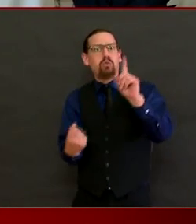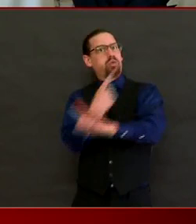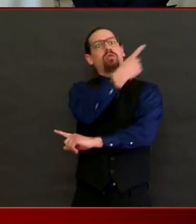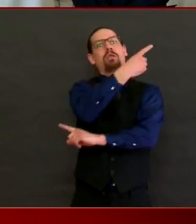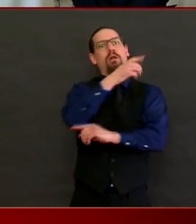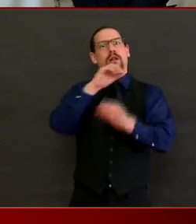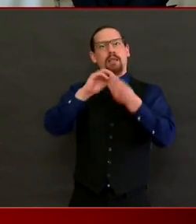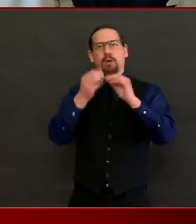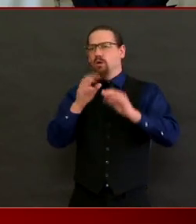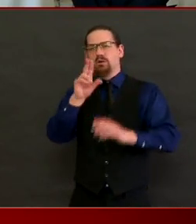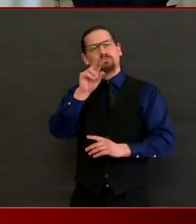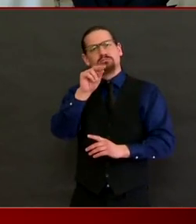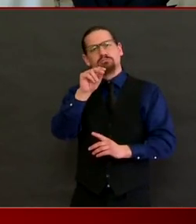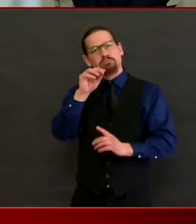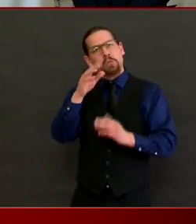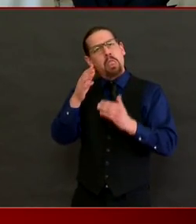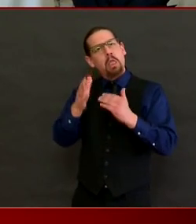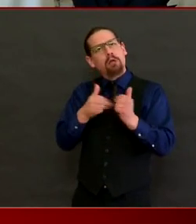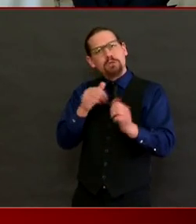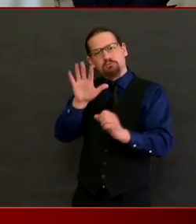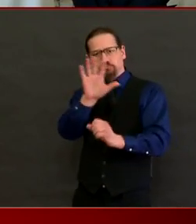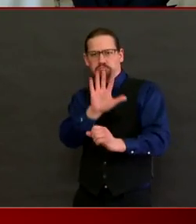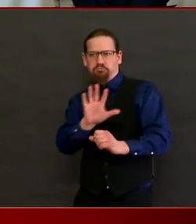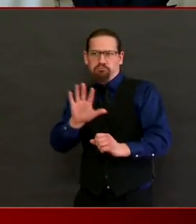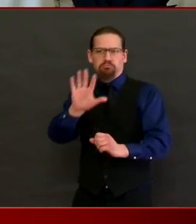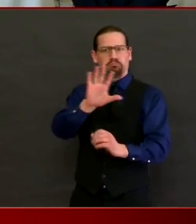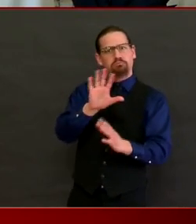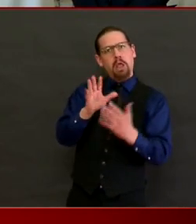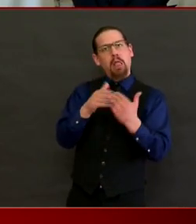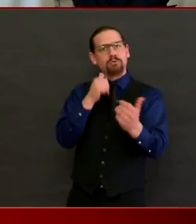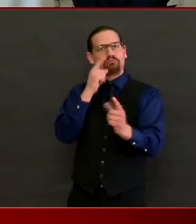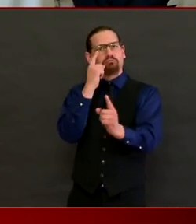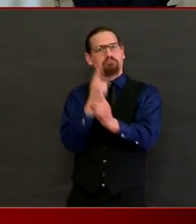more information, you update them. You get better information, you update them.